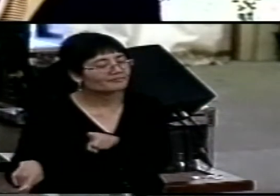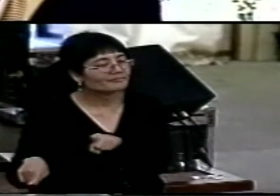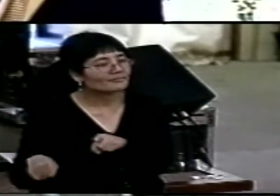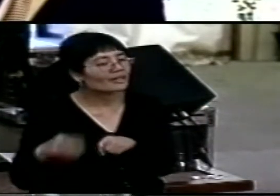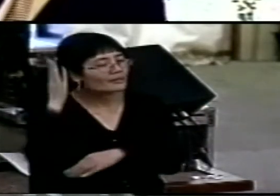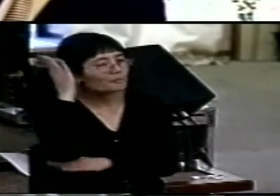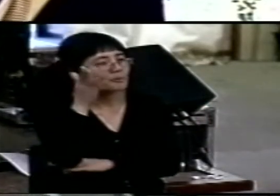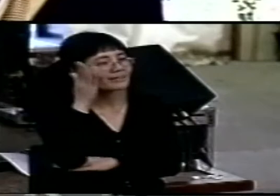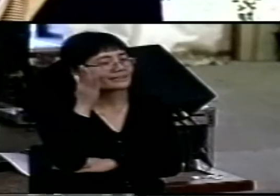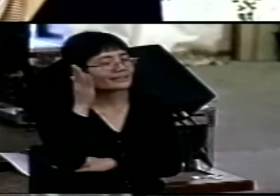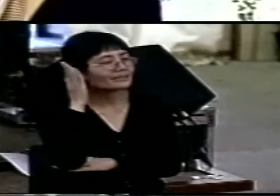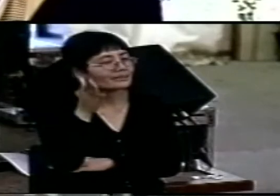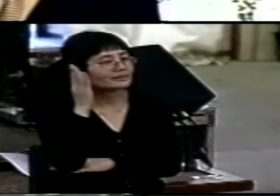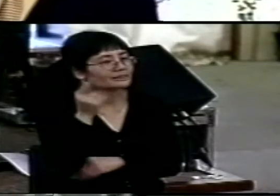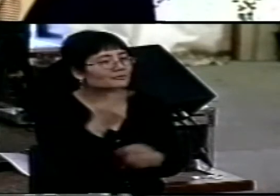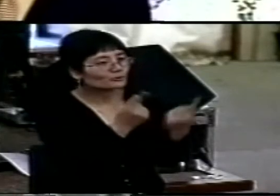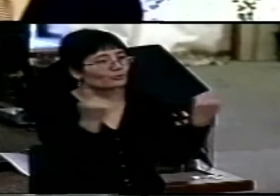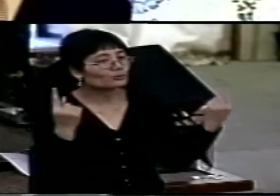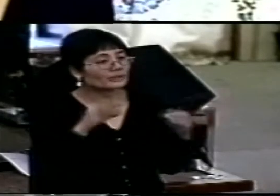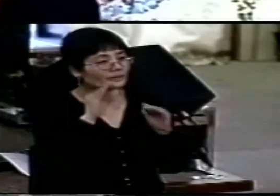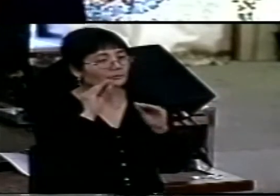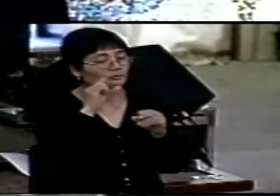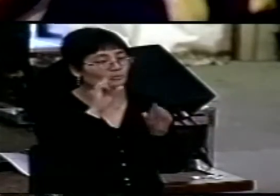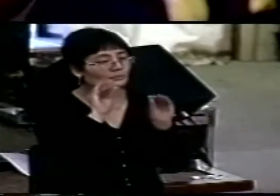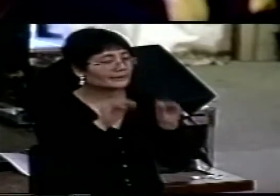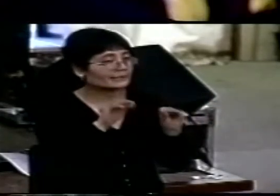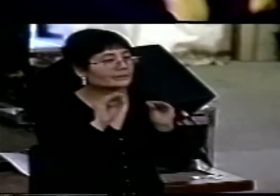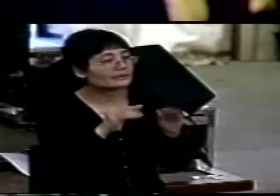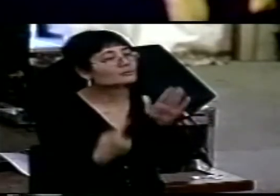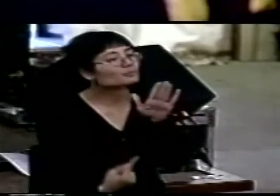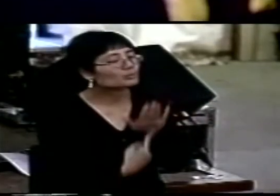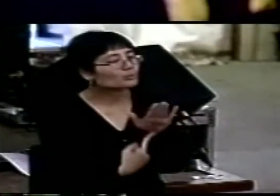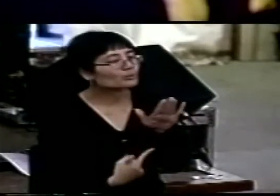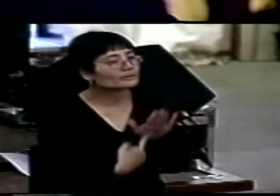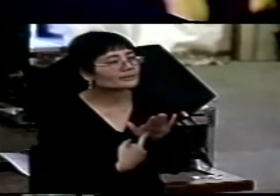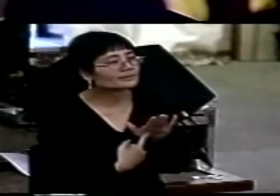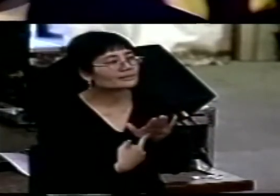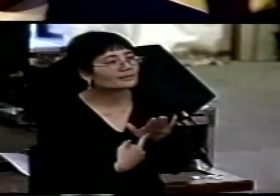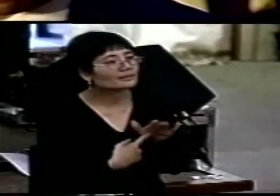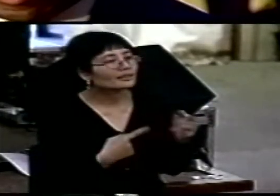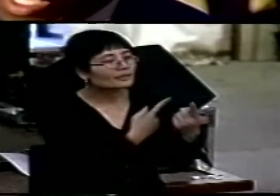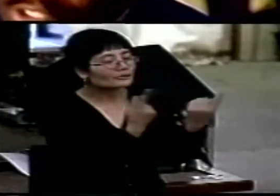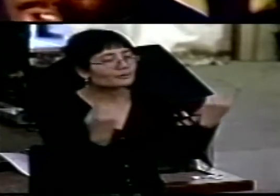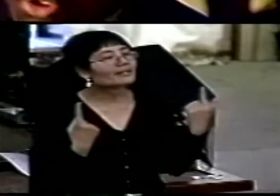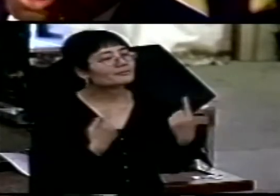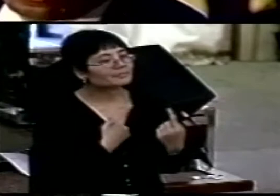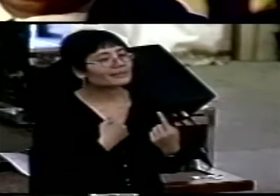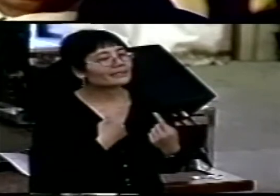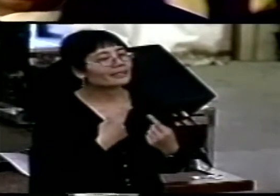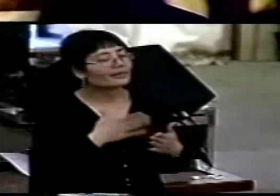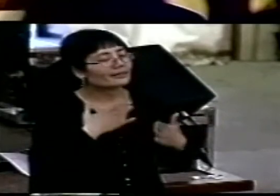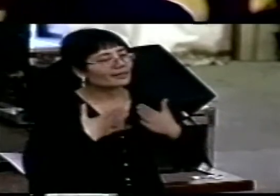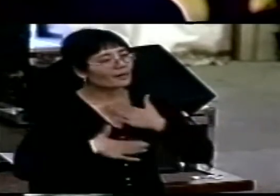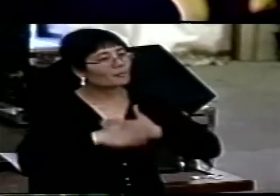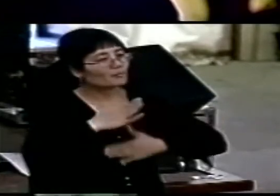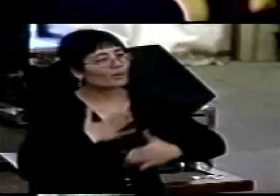And I have to say as we move on to the new religion of tolerance which is seeking to